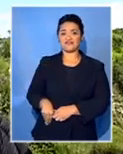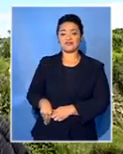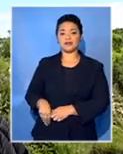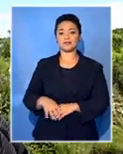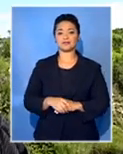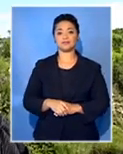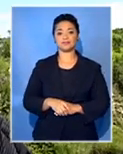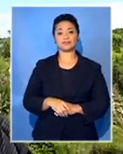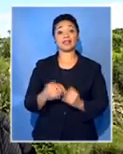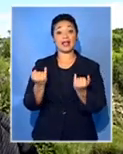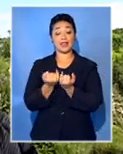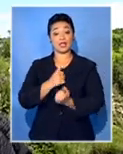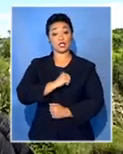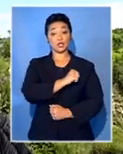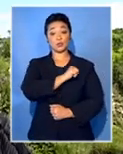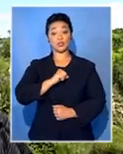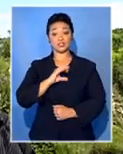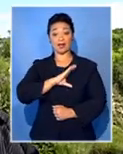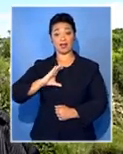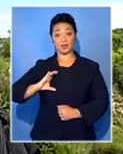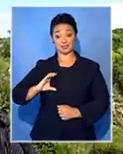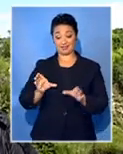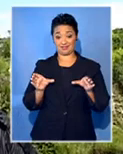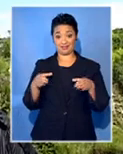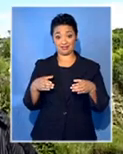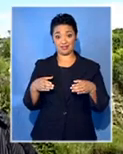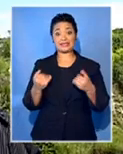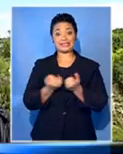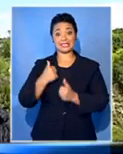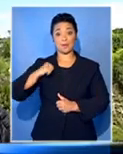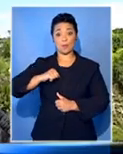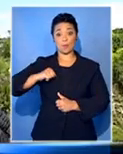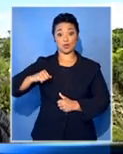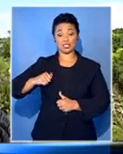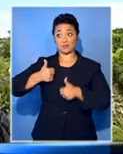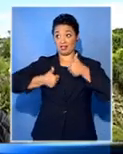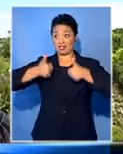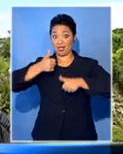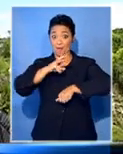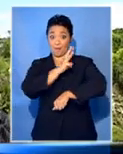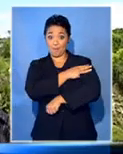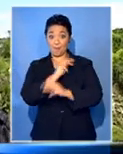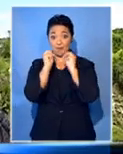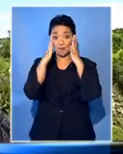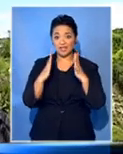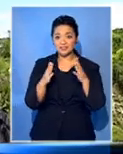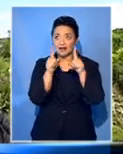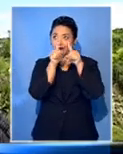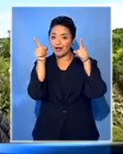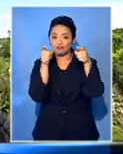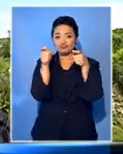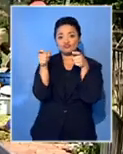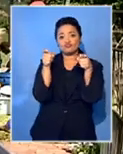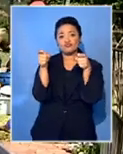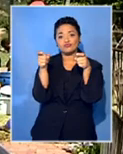officials within councils, like the municipal initiative by the municipal manager and some other officials, are owning these trucks. And as a result, these trucks are used to